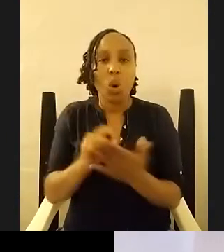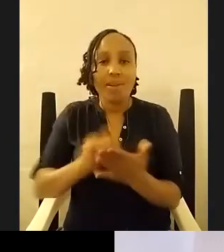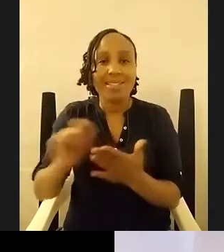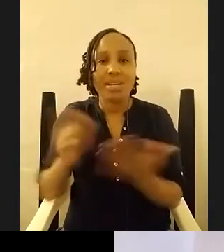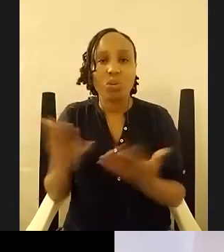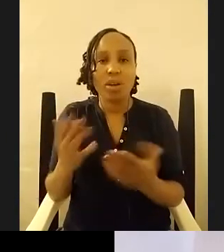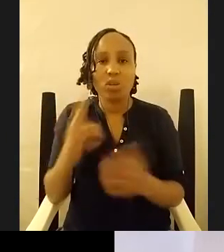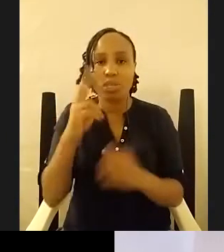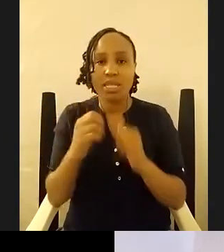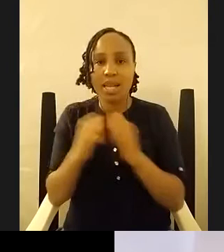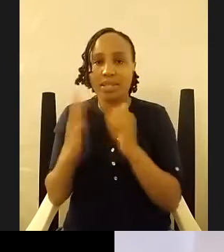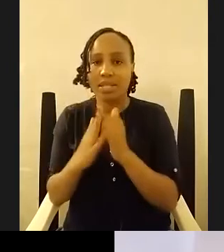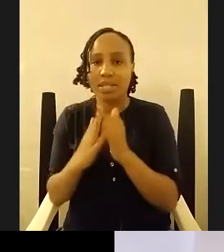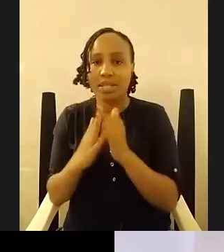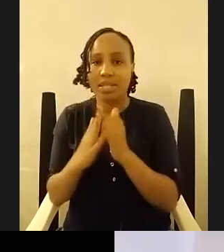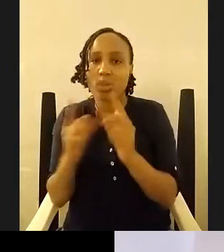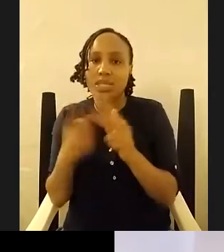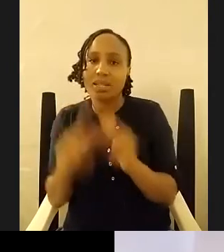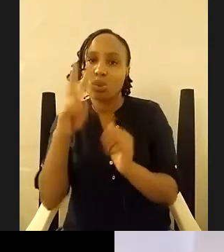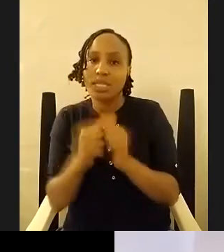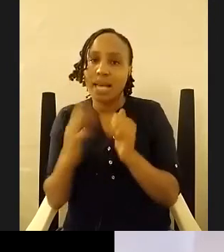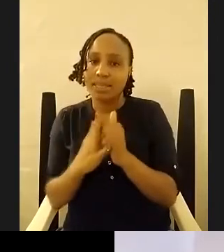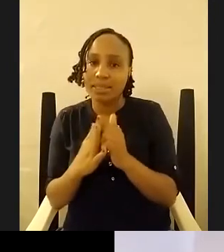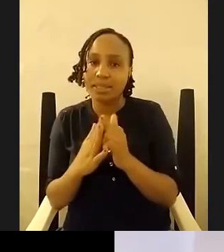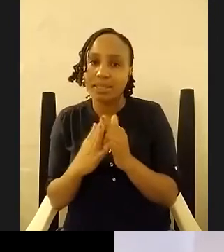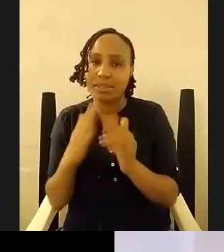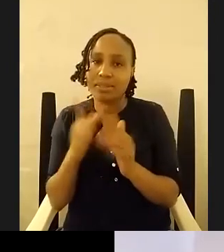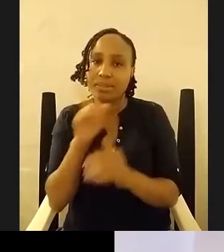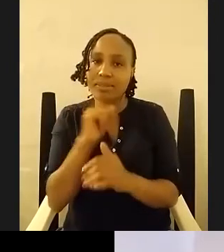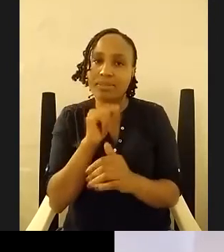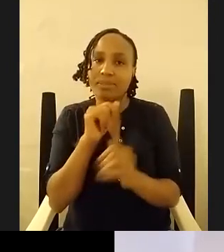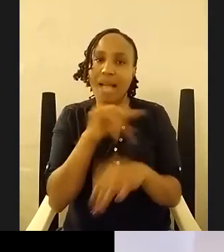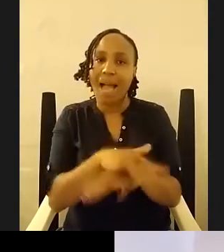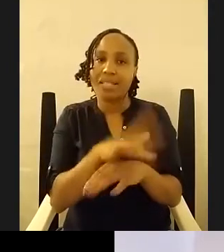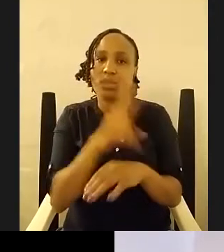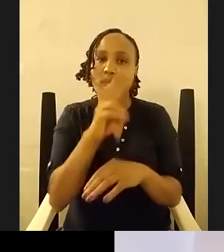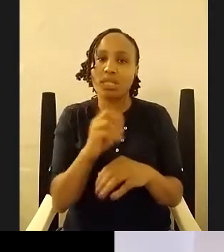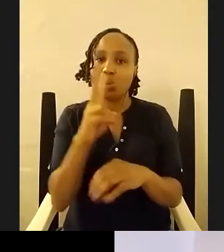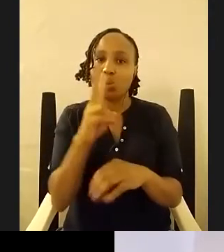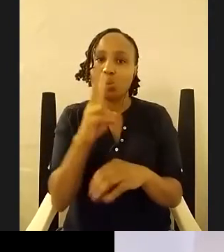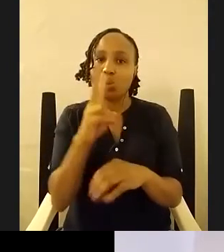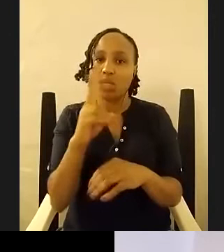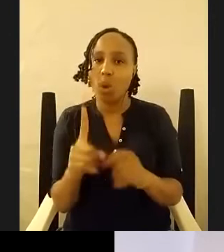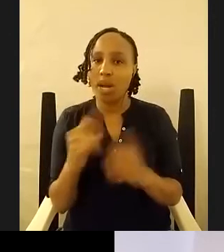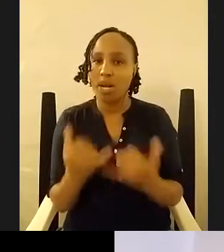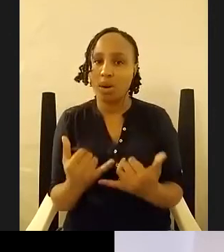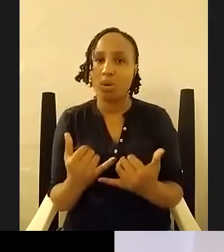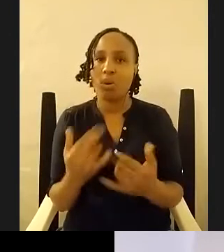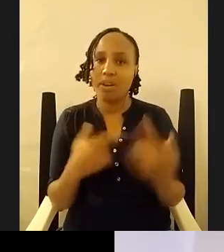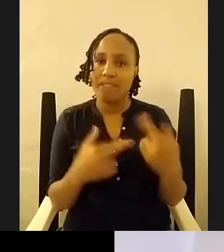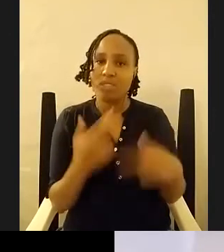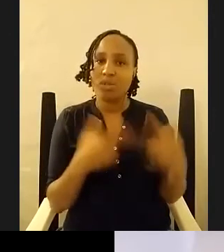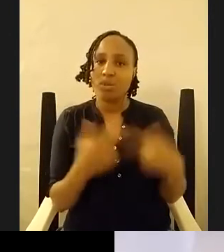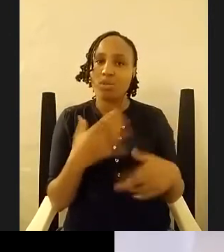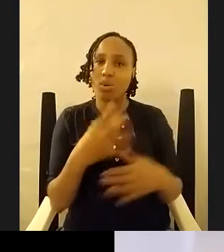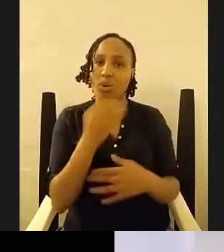and completed in 20 early 2020 it's 2021 now it's constant revision going back to the beginning and asking